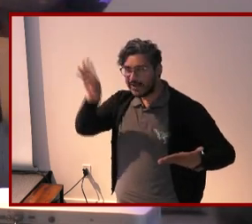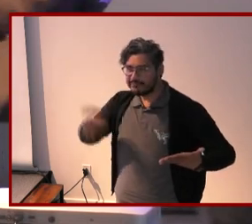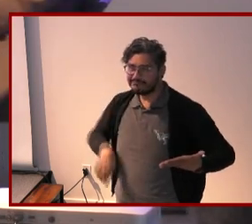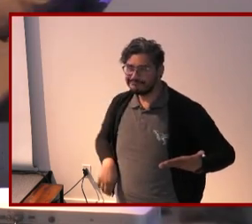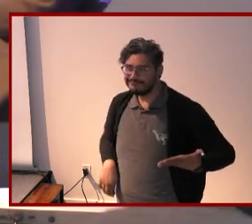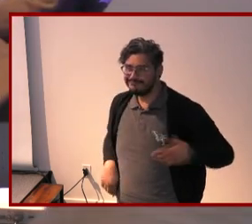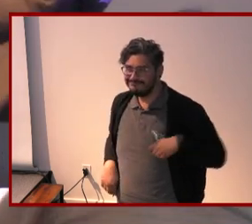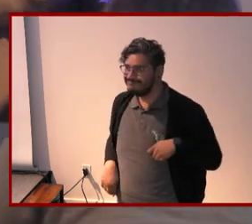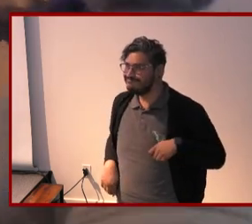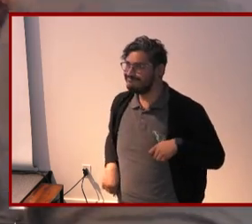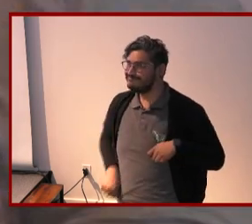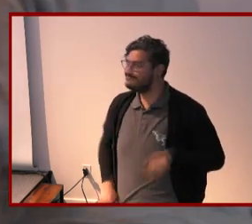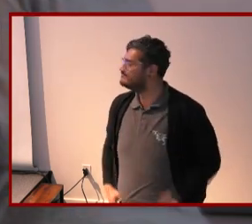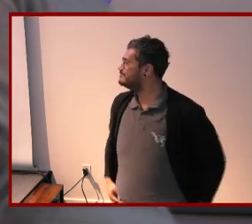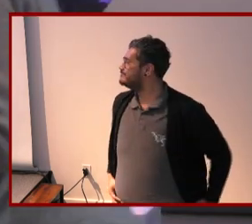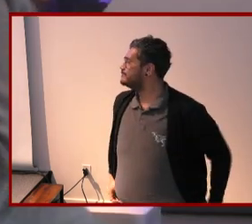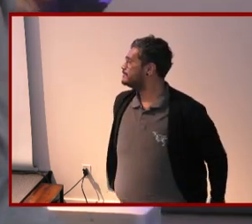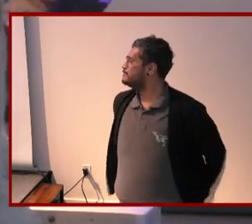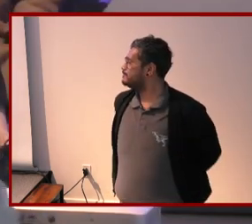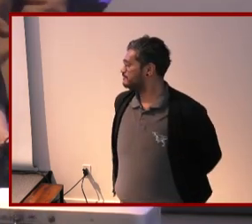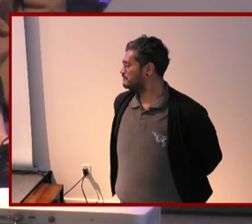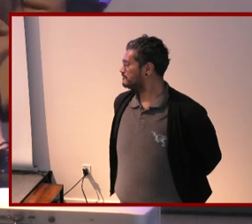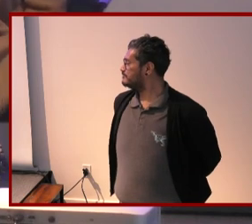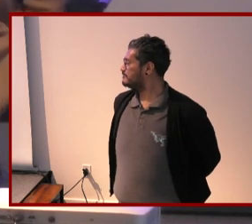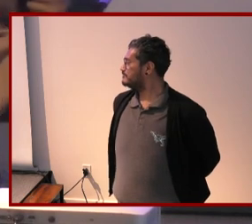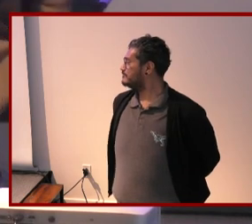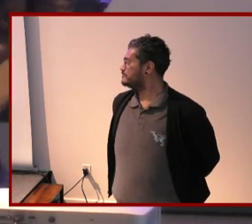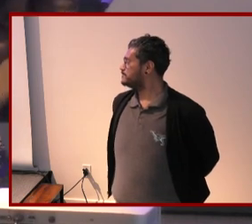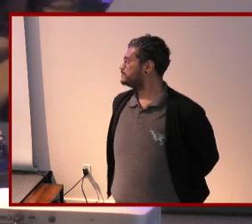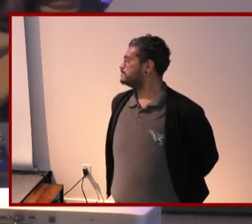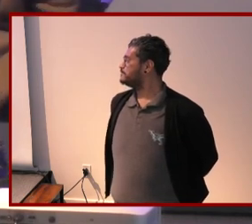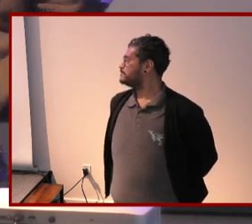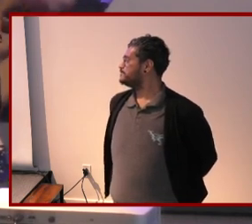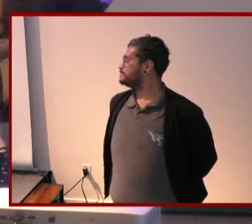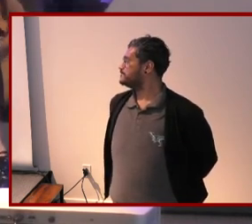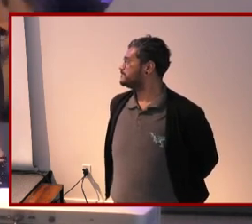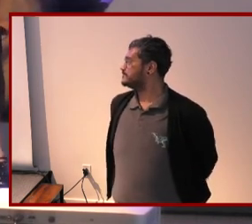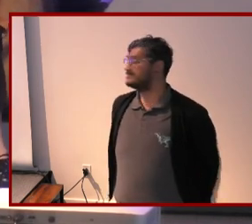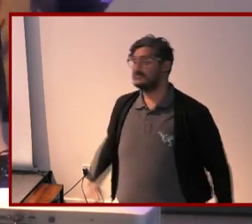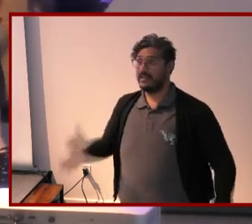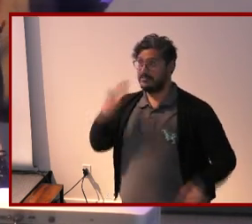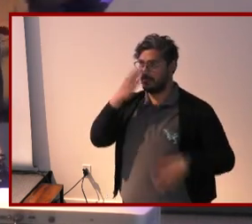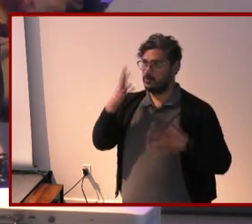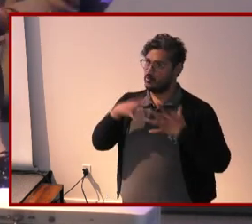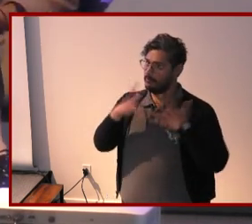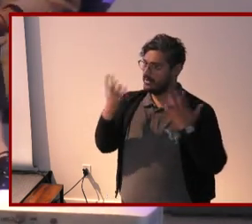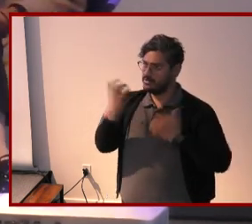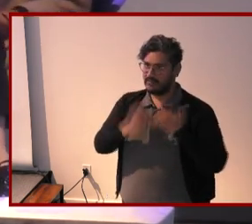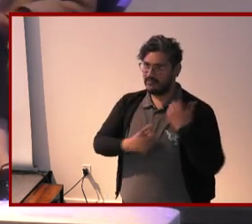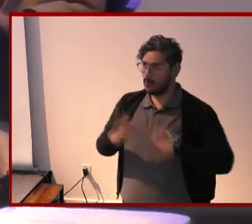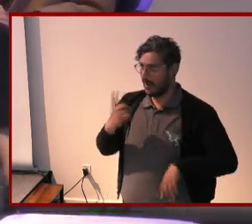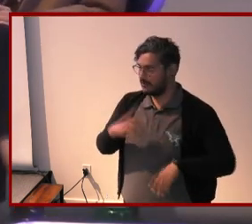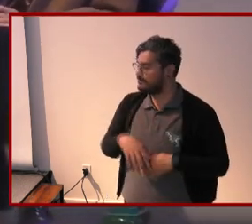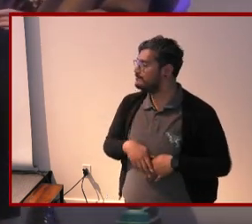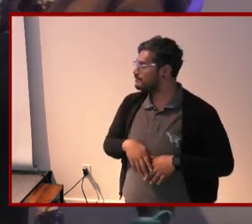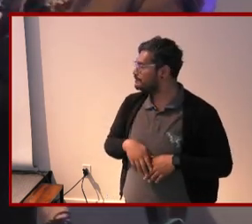is that me thanks so much everyone thank you um i just your